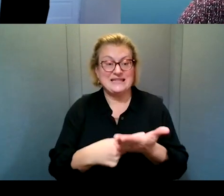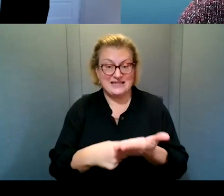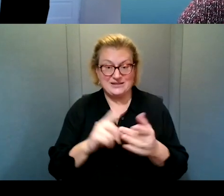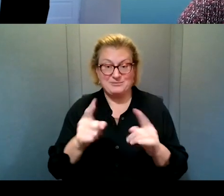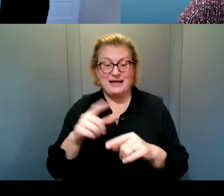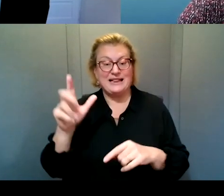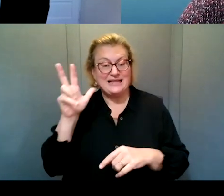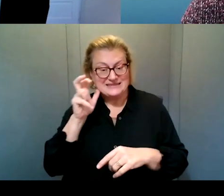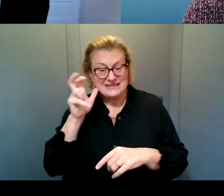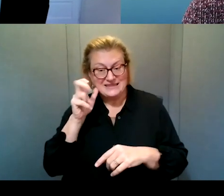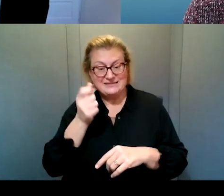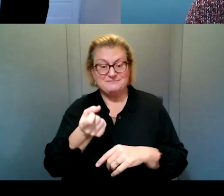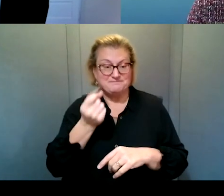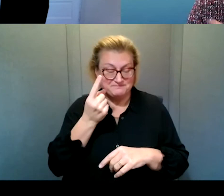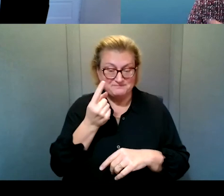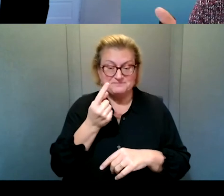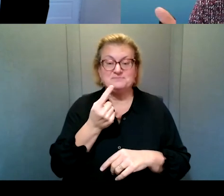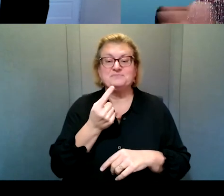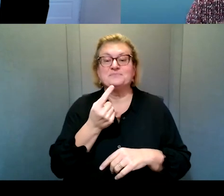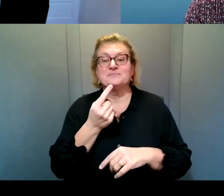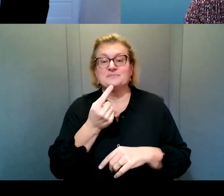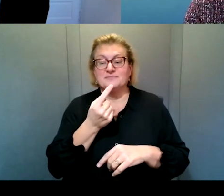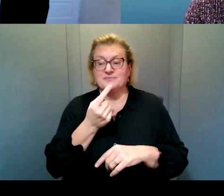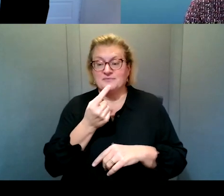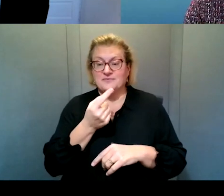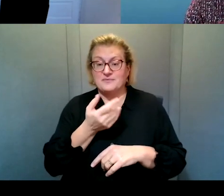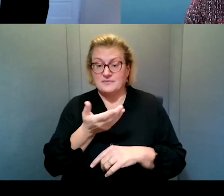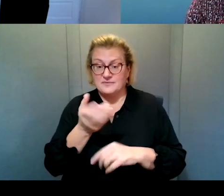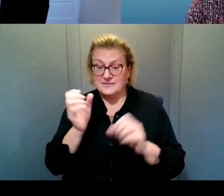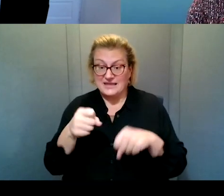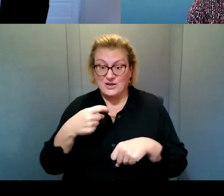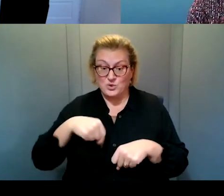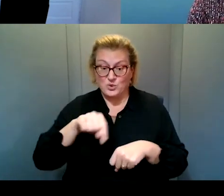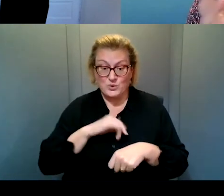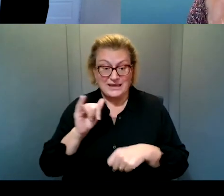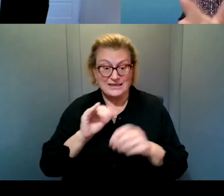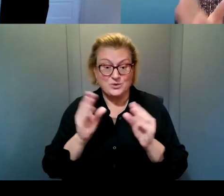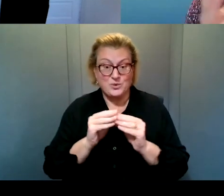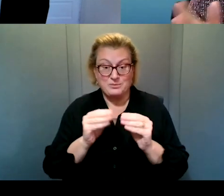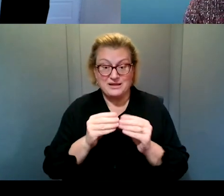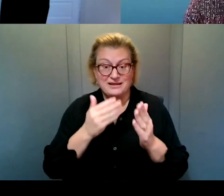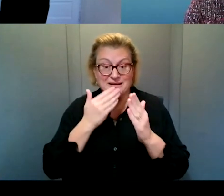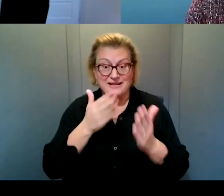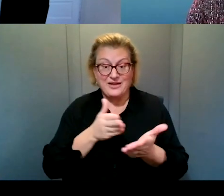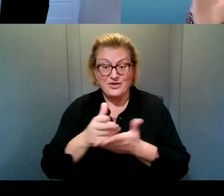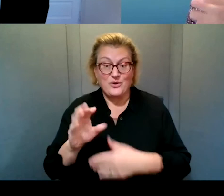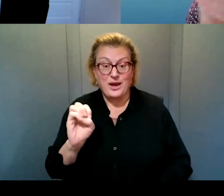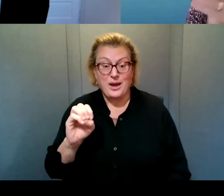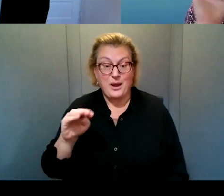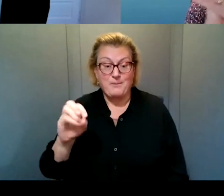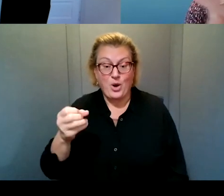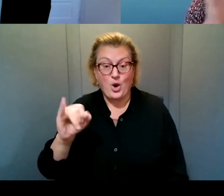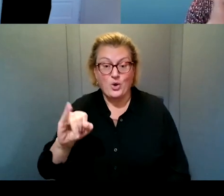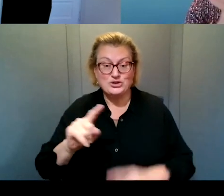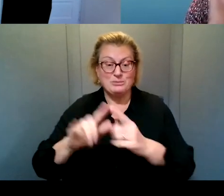listening and listening comprehension. And if there's, I don't know, um, if we can, as a webinar, thank through emojis or not, but I am